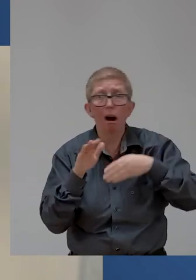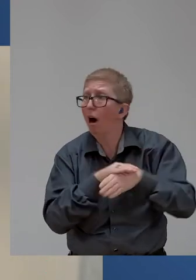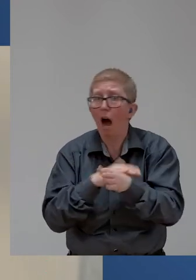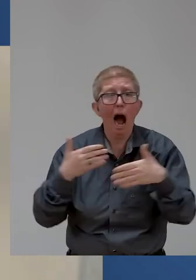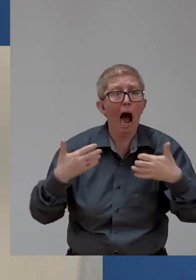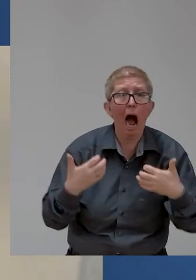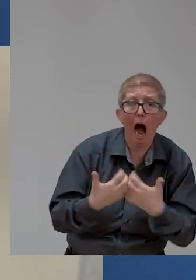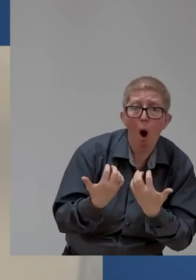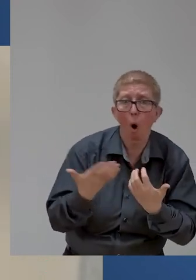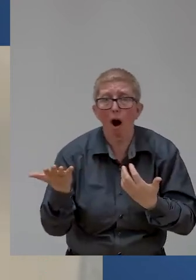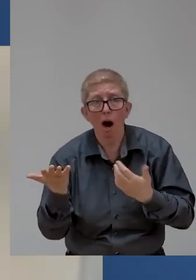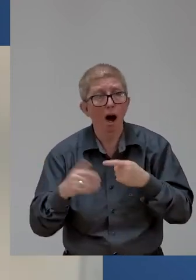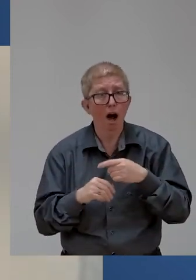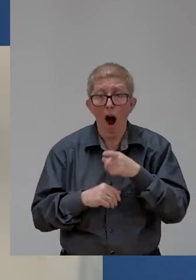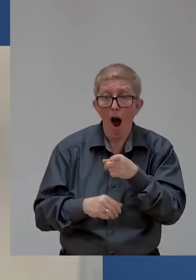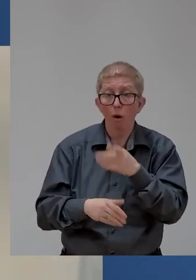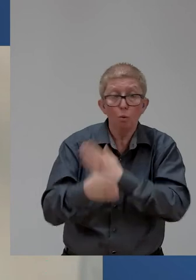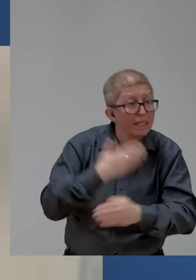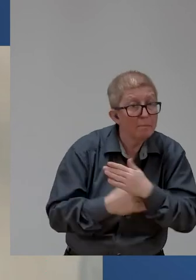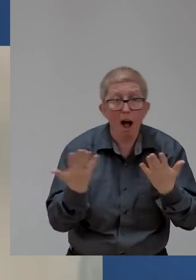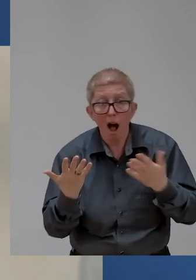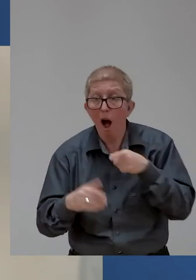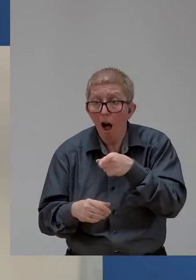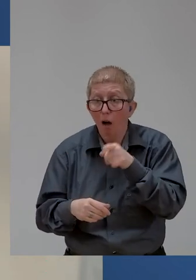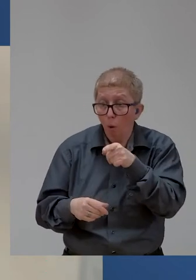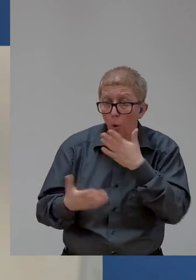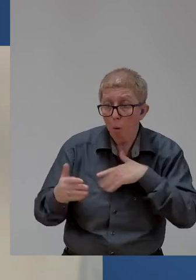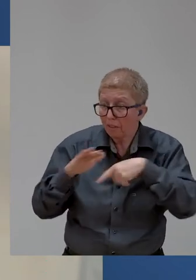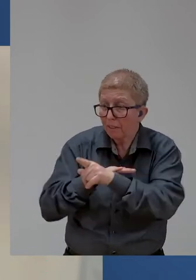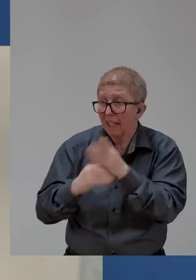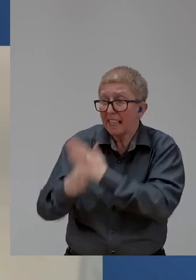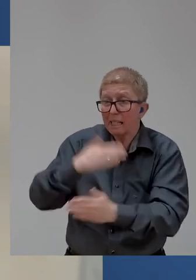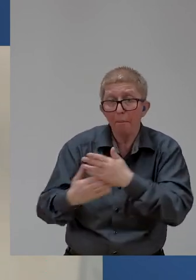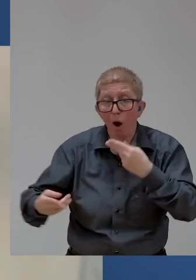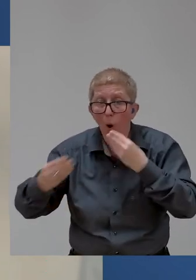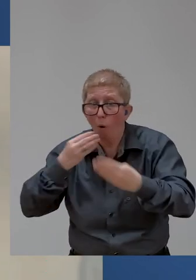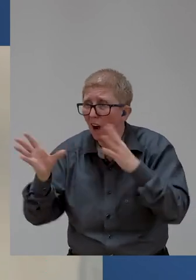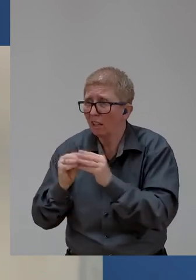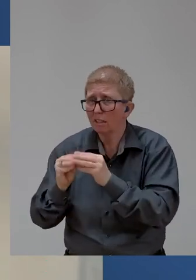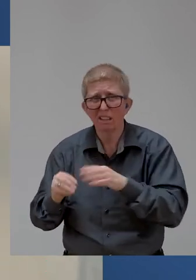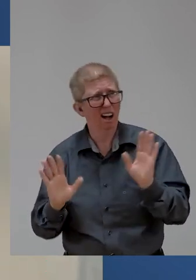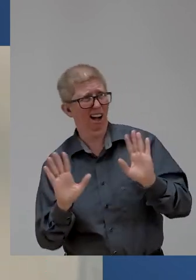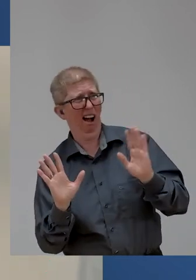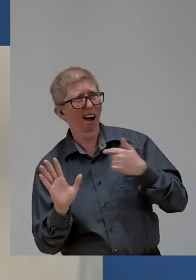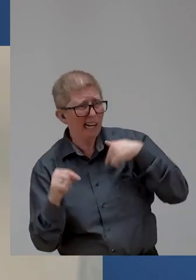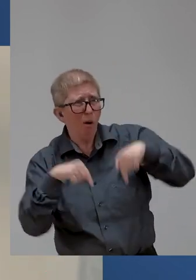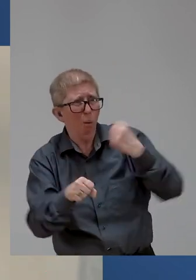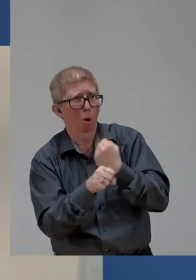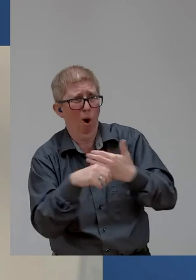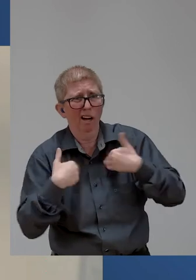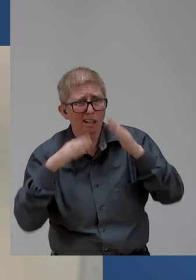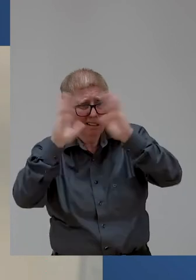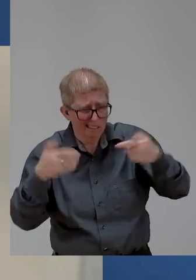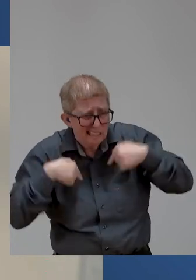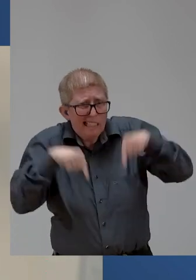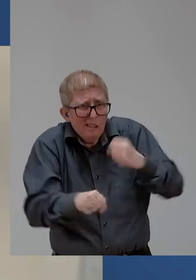Oh, where are you going? The UN tours are that way. When I come up to the accessible entry gate to swipe my blue badge, just like all of my